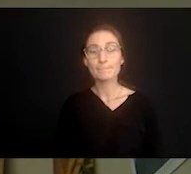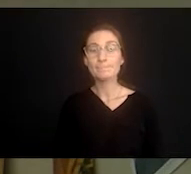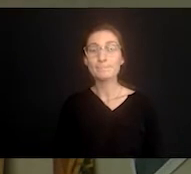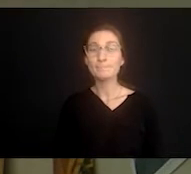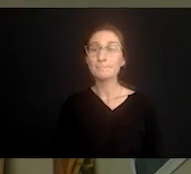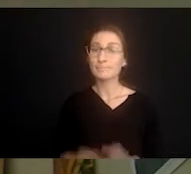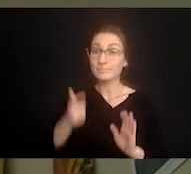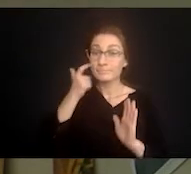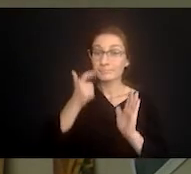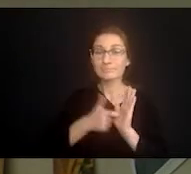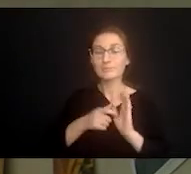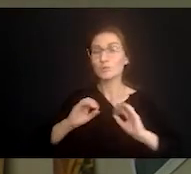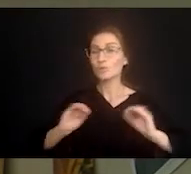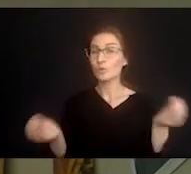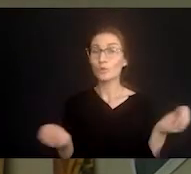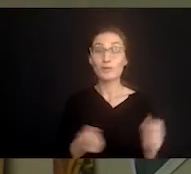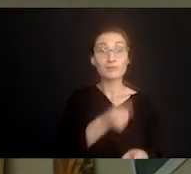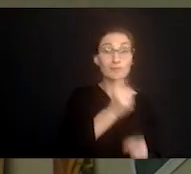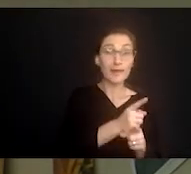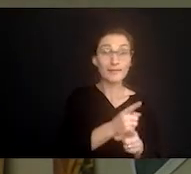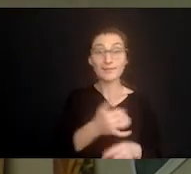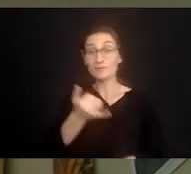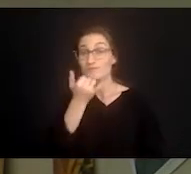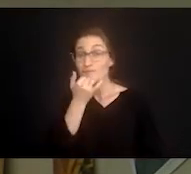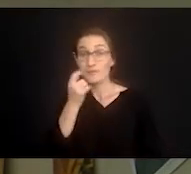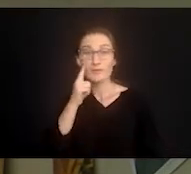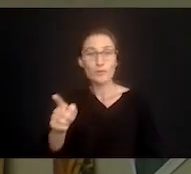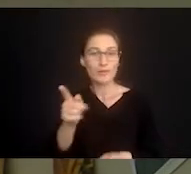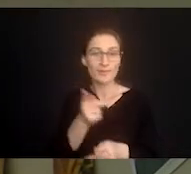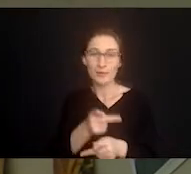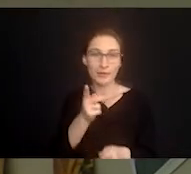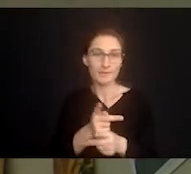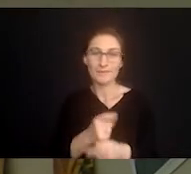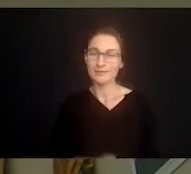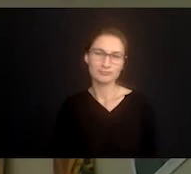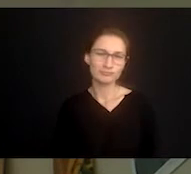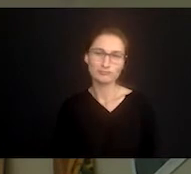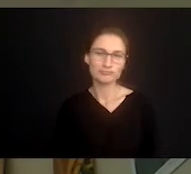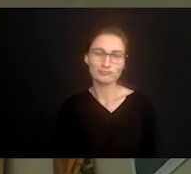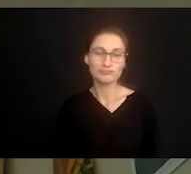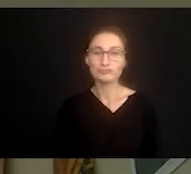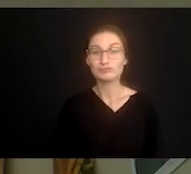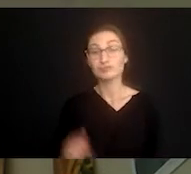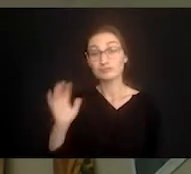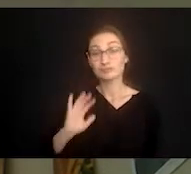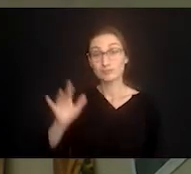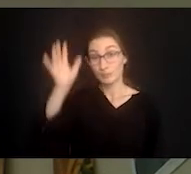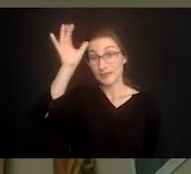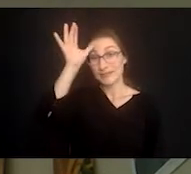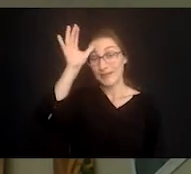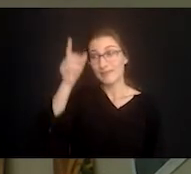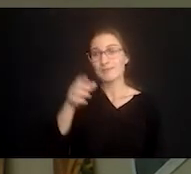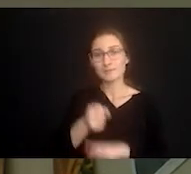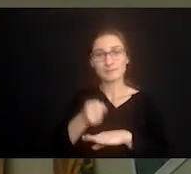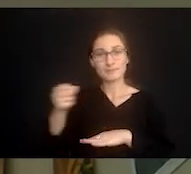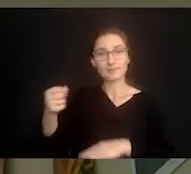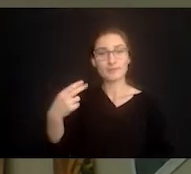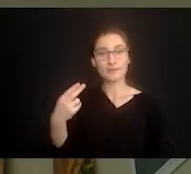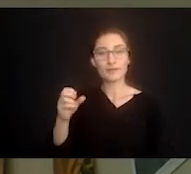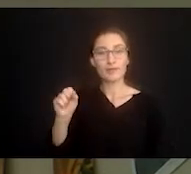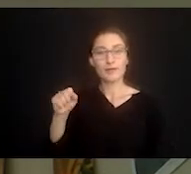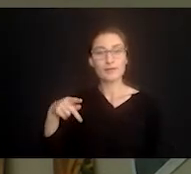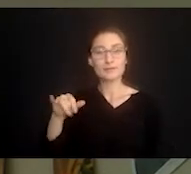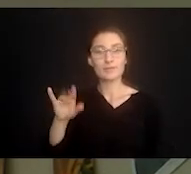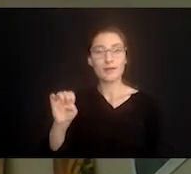and recognize that there's not necessarily a right or a wrong way of doing caregiving when my dad was in hospice my